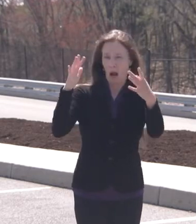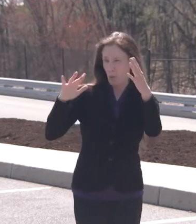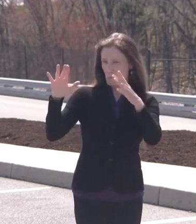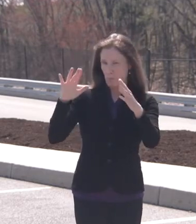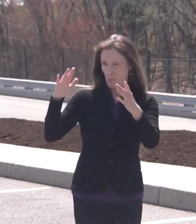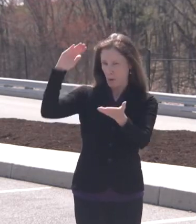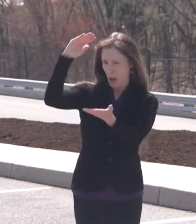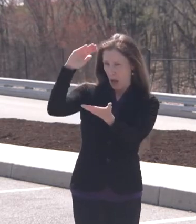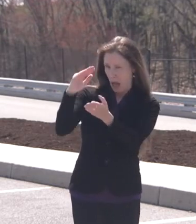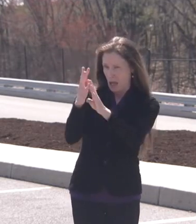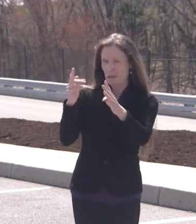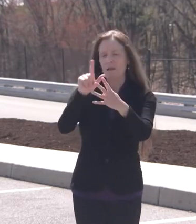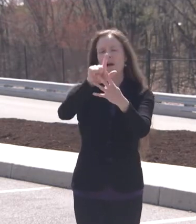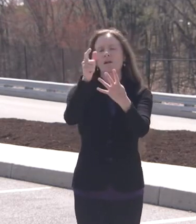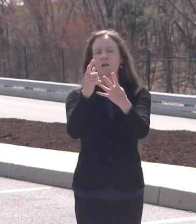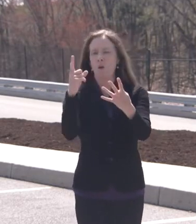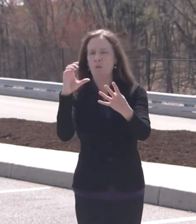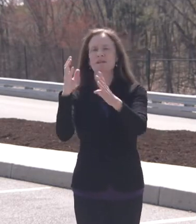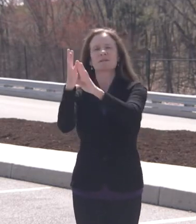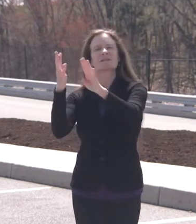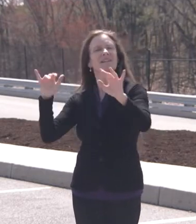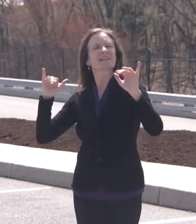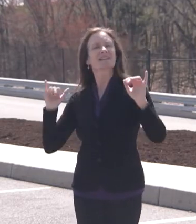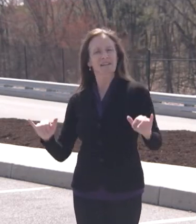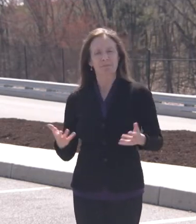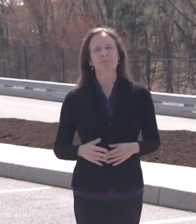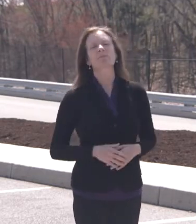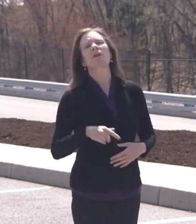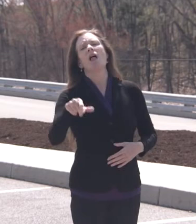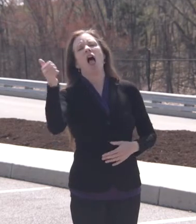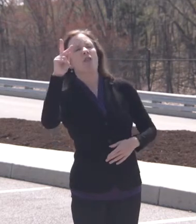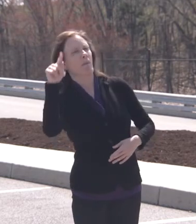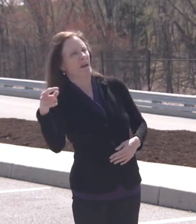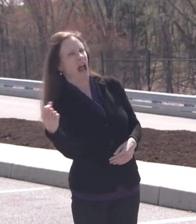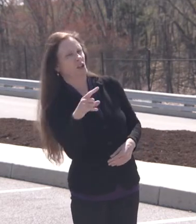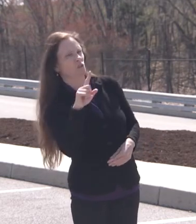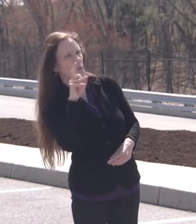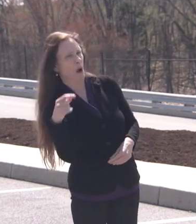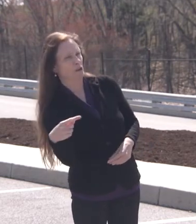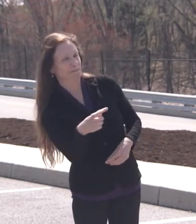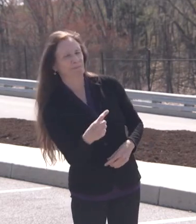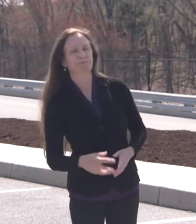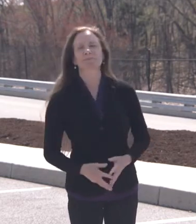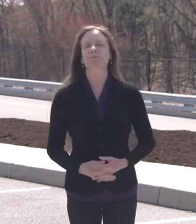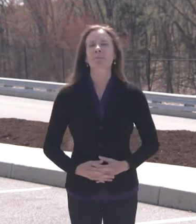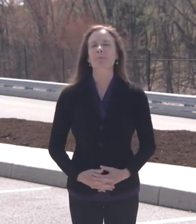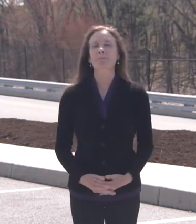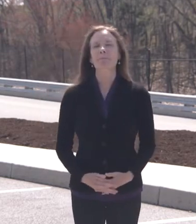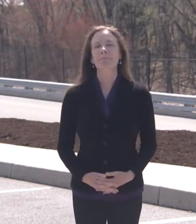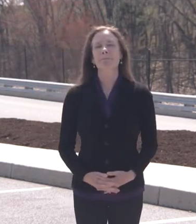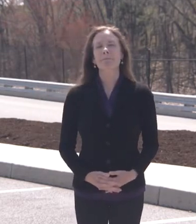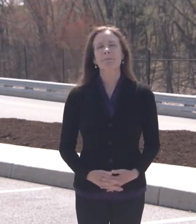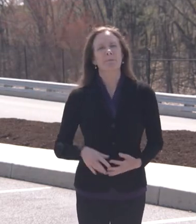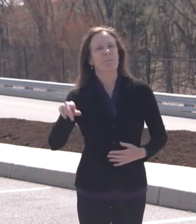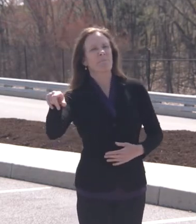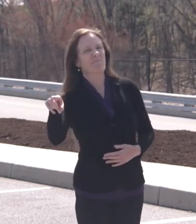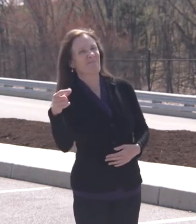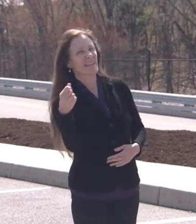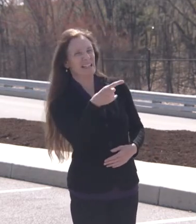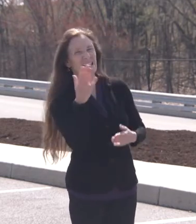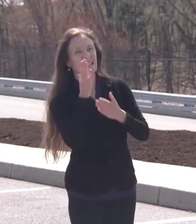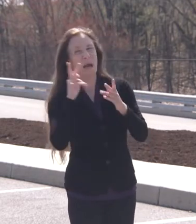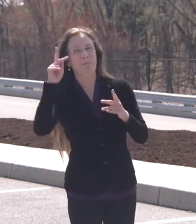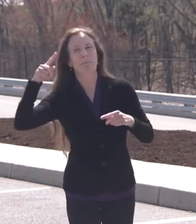I guess the other question I wanted to ask in regards to the vaccine rollout, some people have said they're a little worried we're going to see the Phase 1A